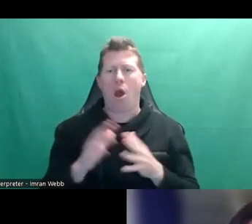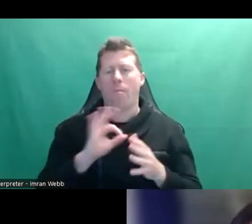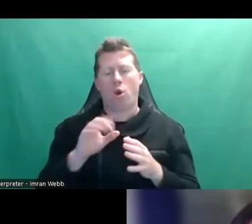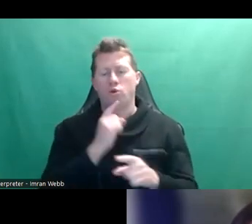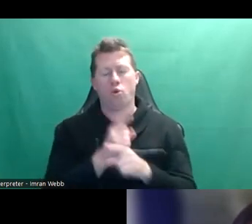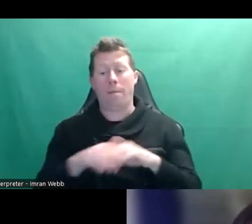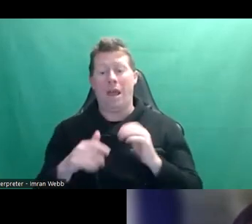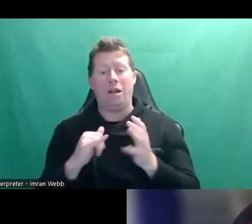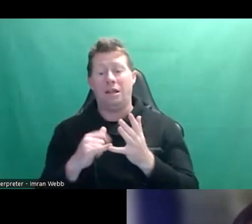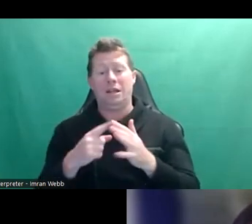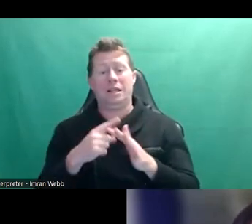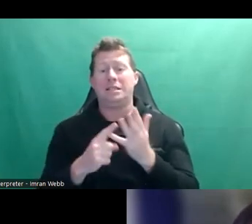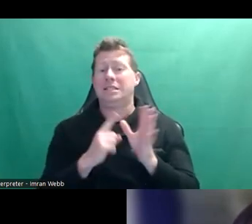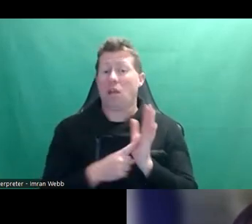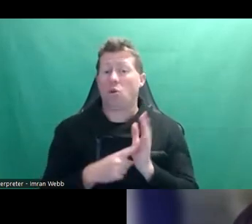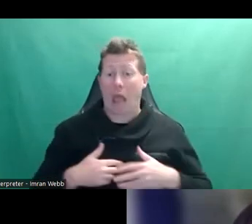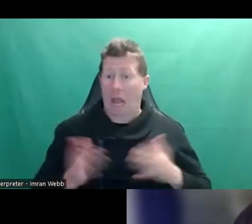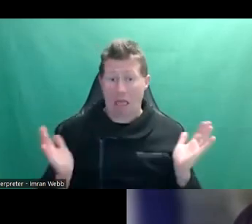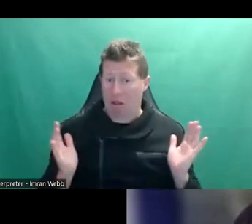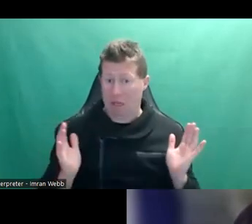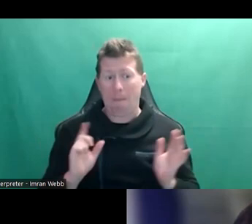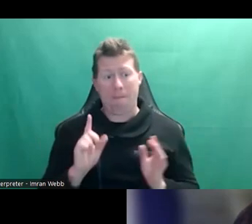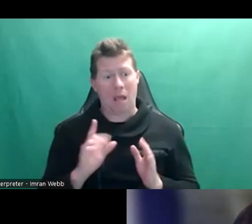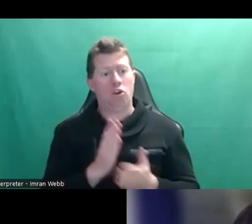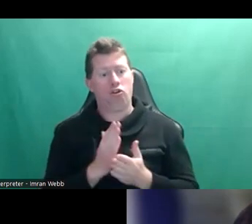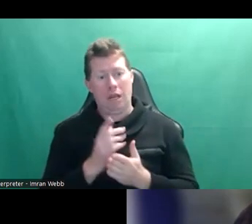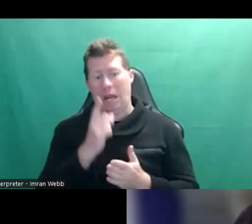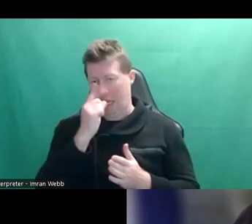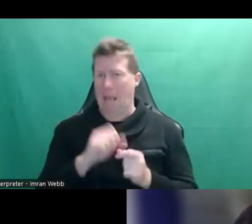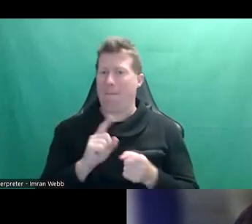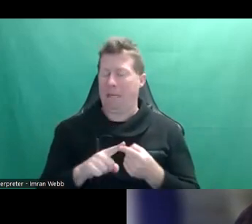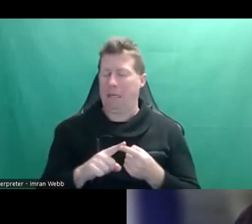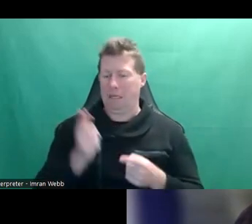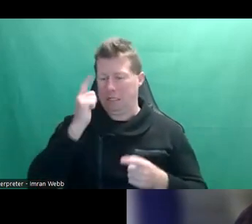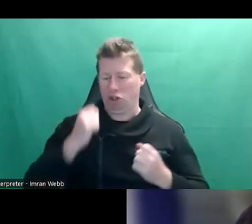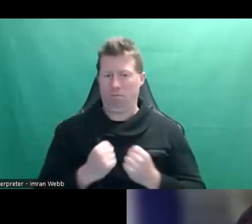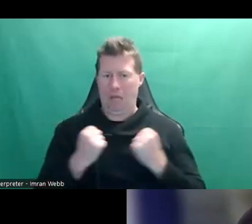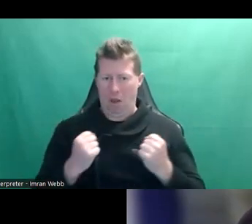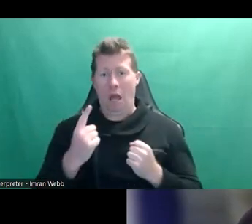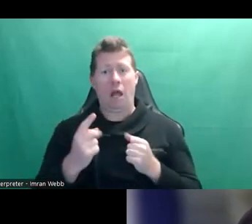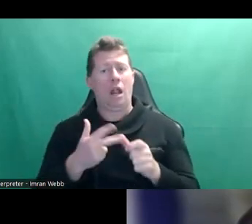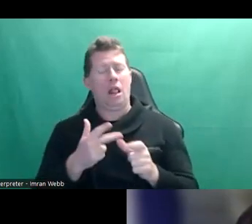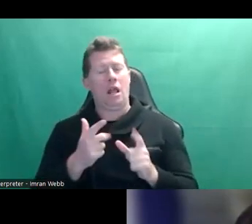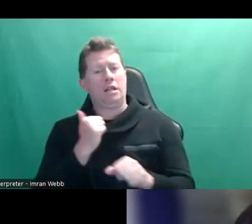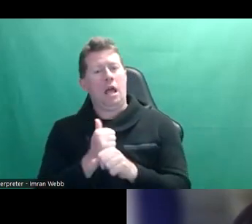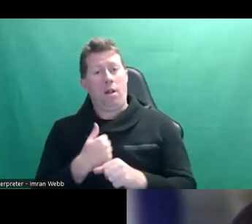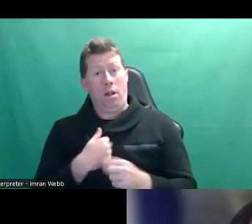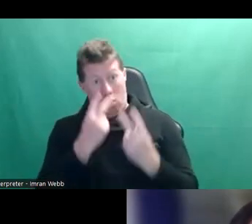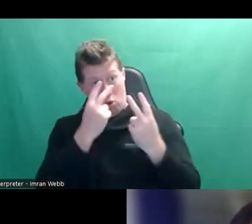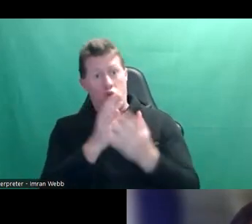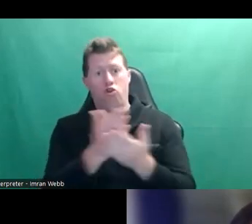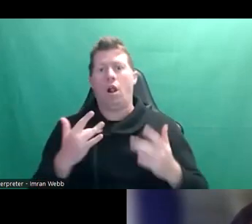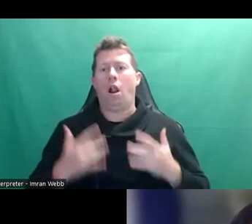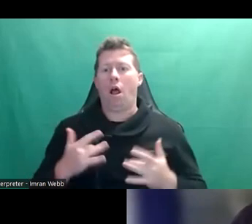coercion or anything along those lines, but it can be. Another example that I saw in my real life was